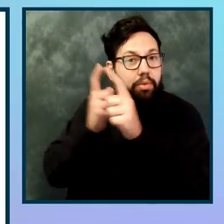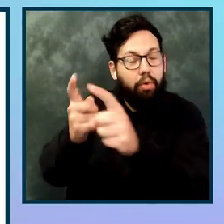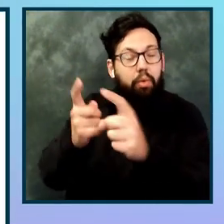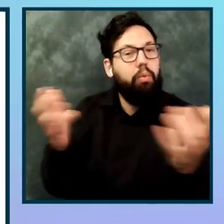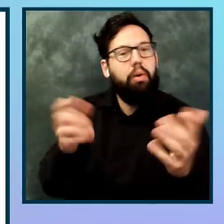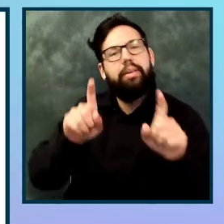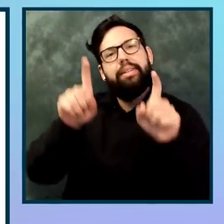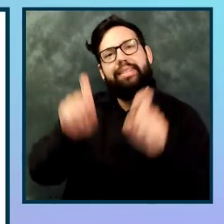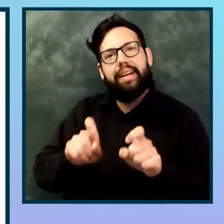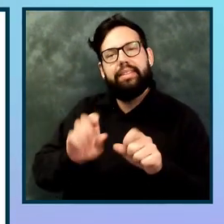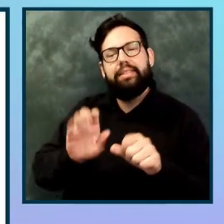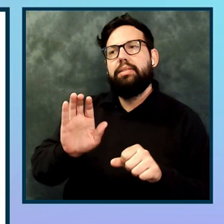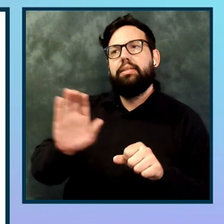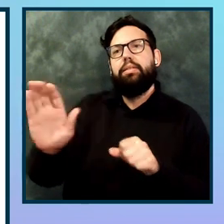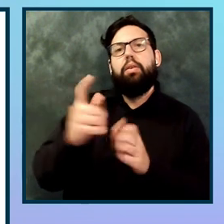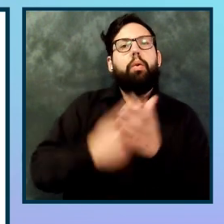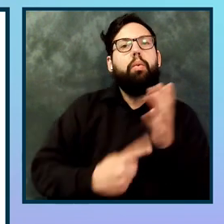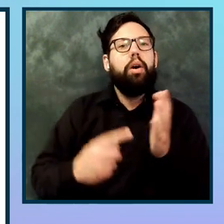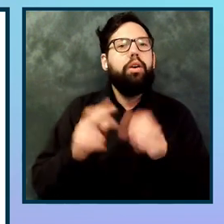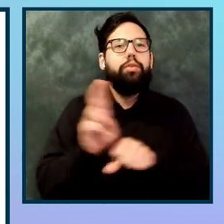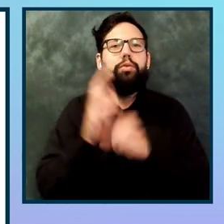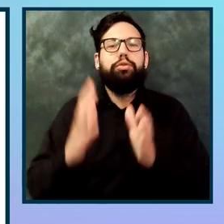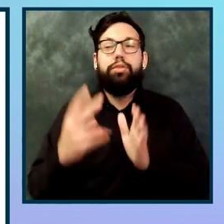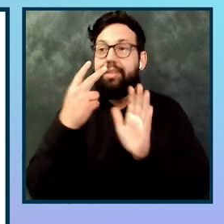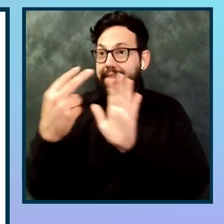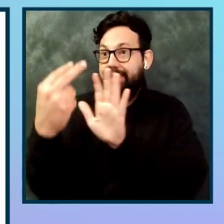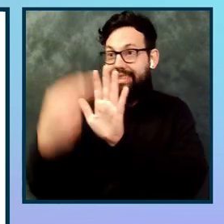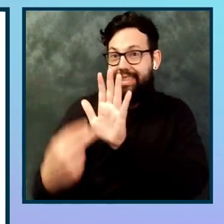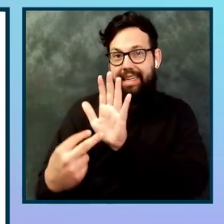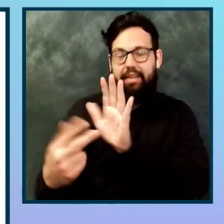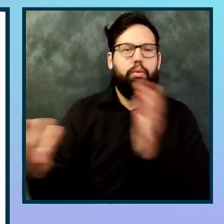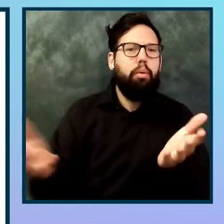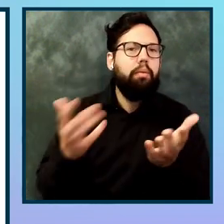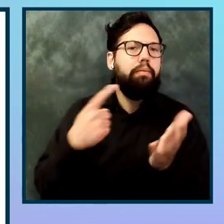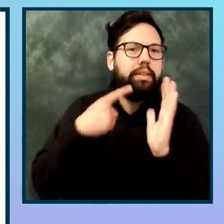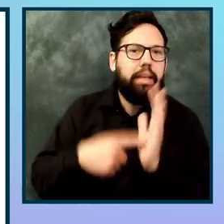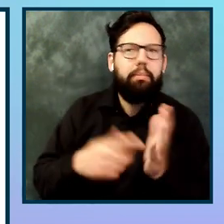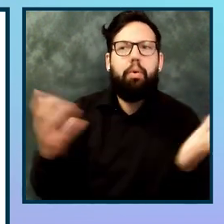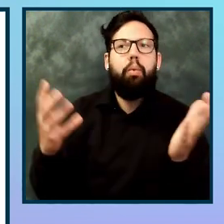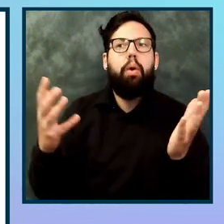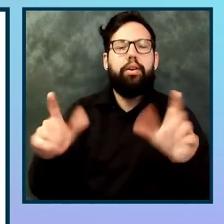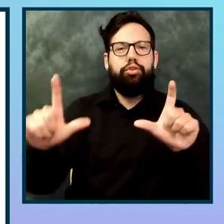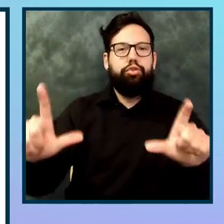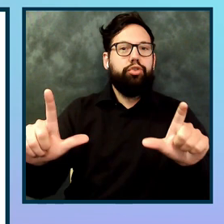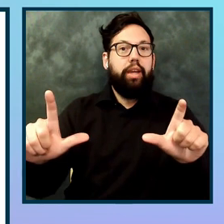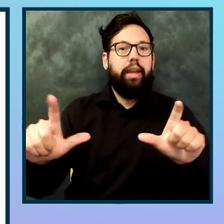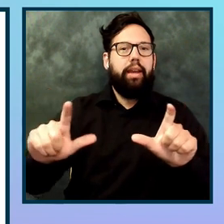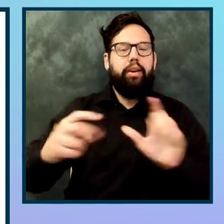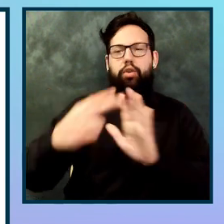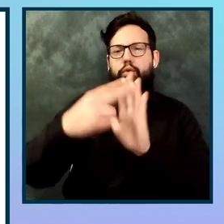is either seeing, or either the screen reader is telling the user what it is in the screen.